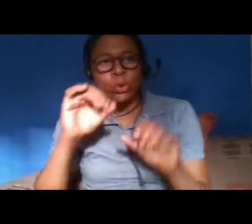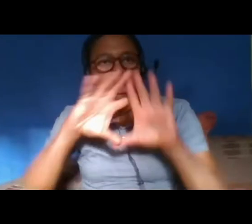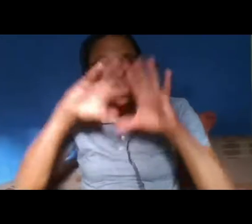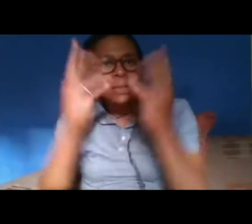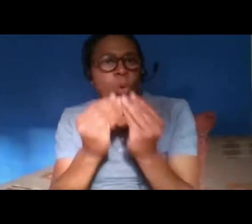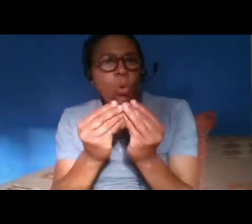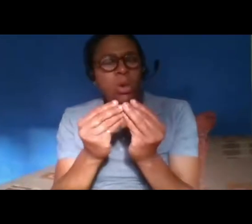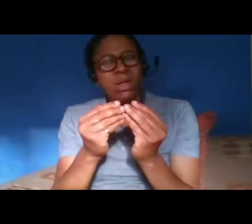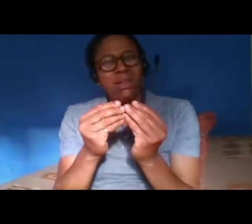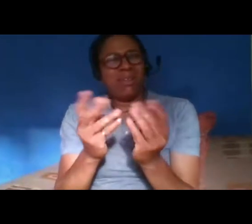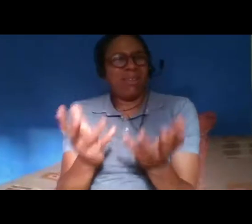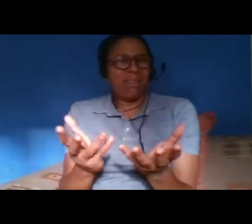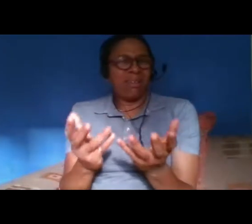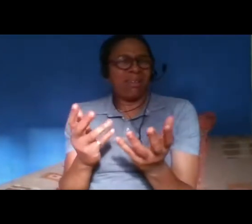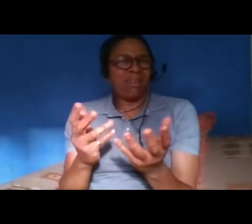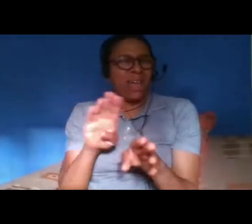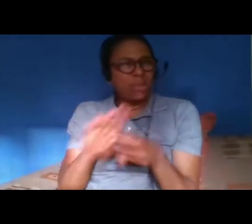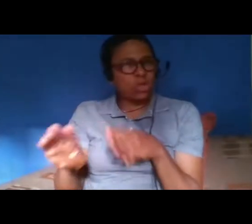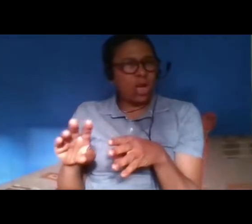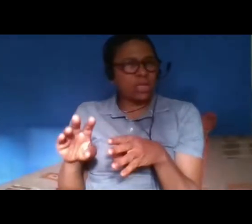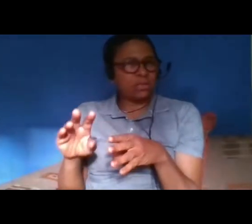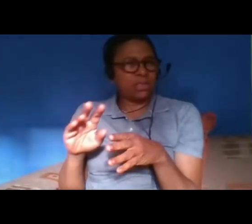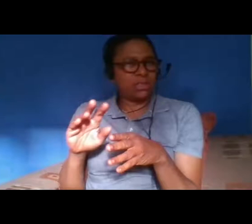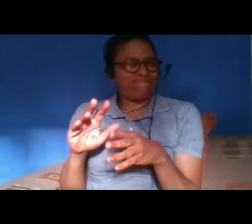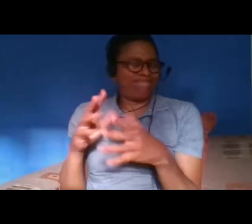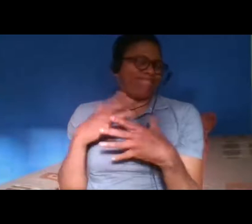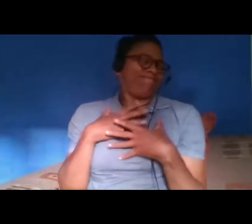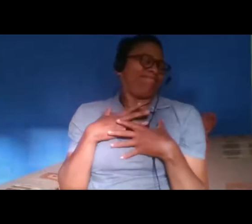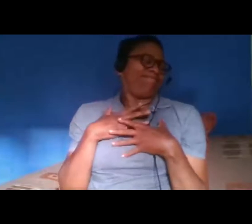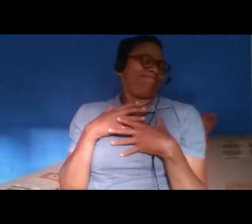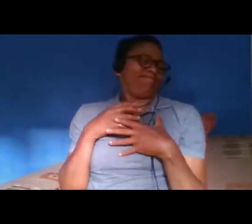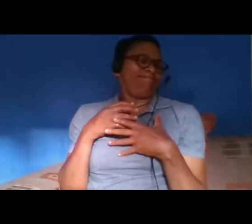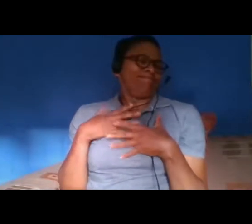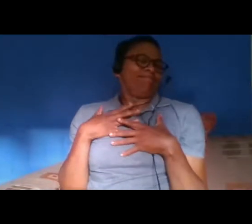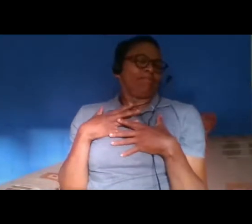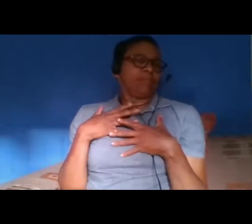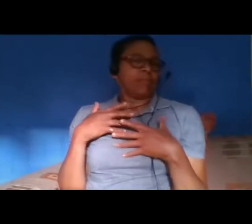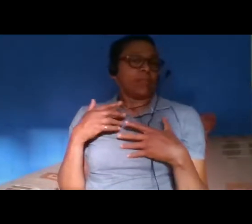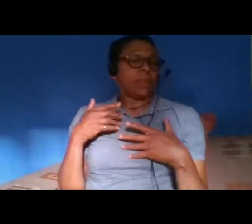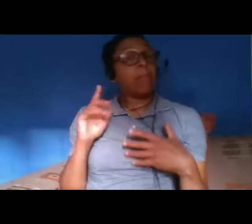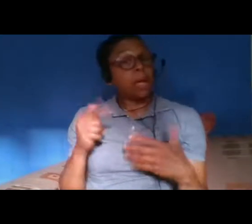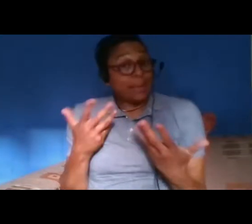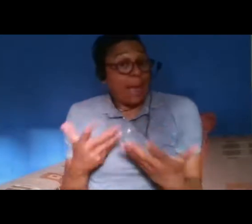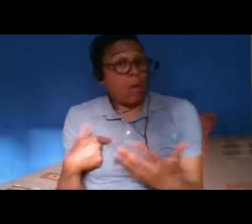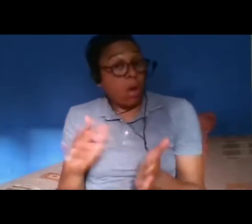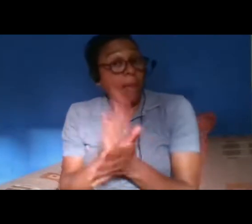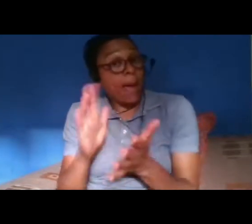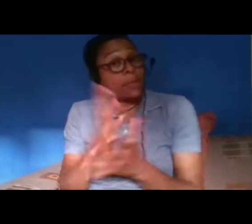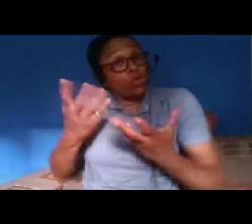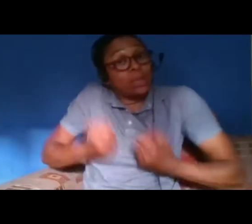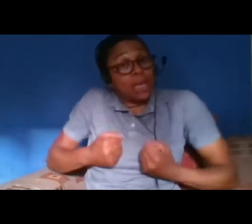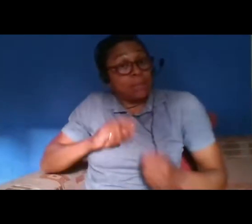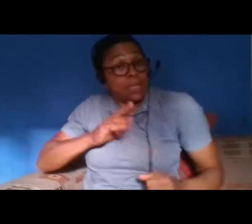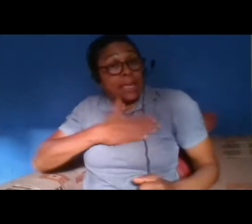but to be honest um i'm quite glad to be called mr know it all and i was always